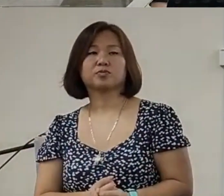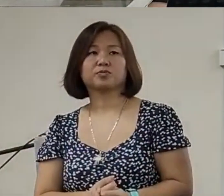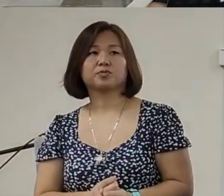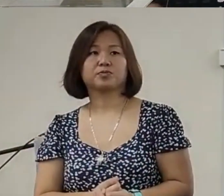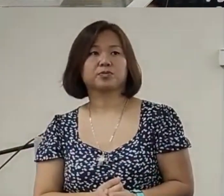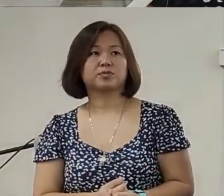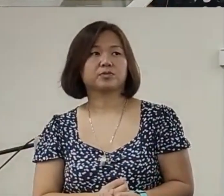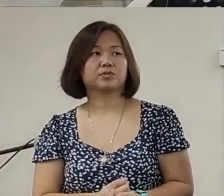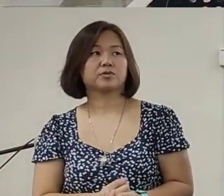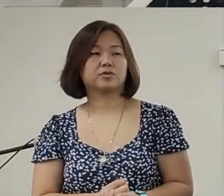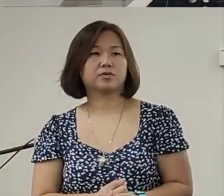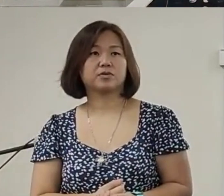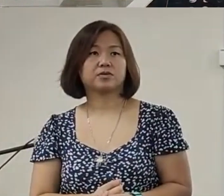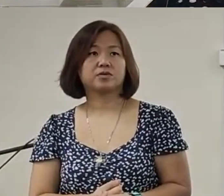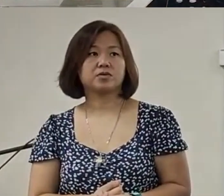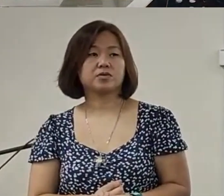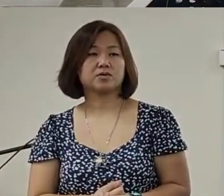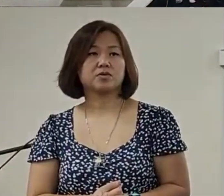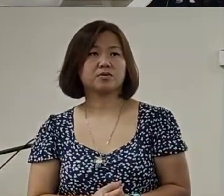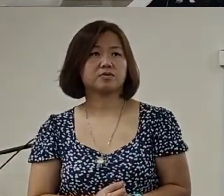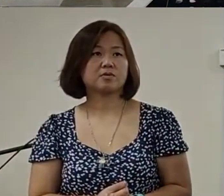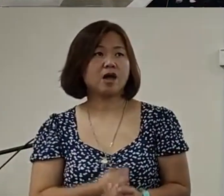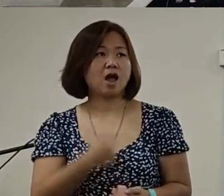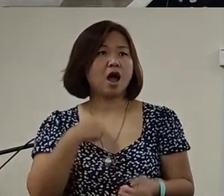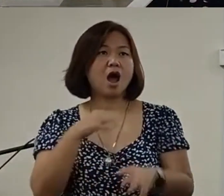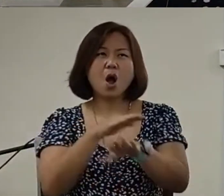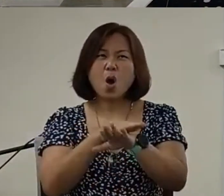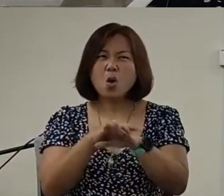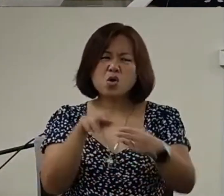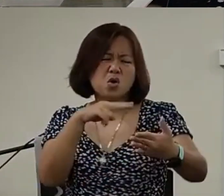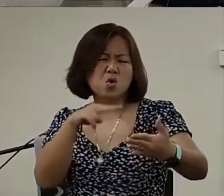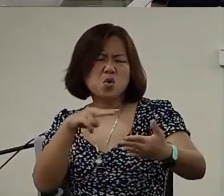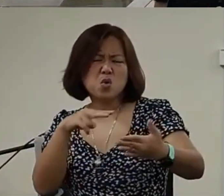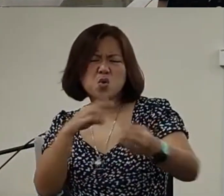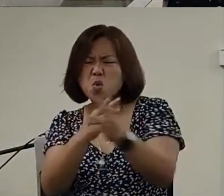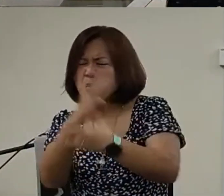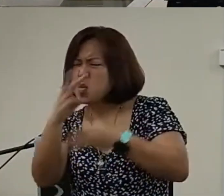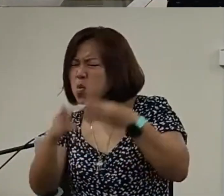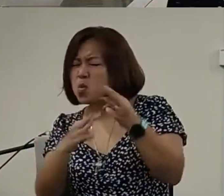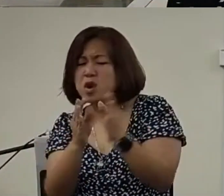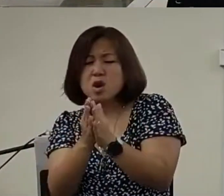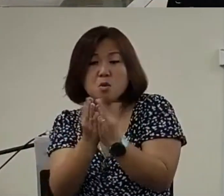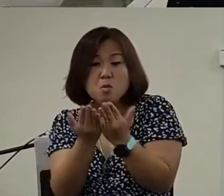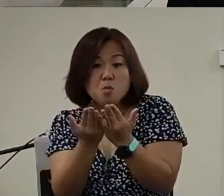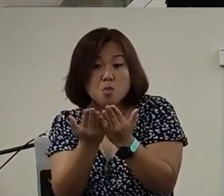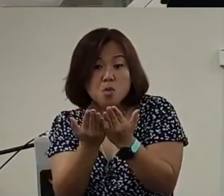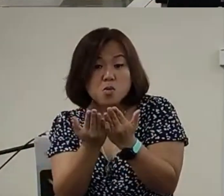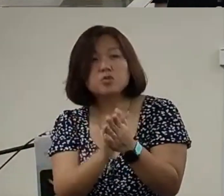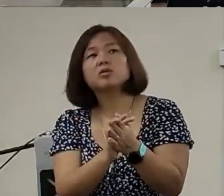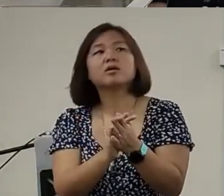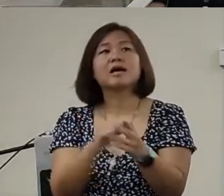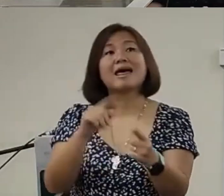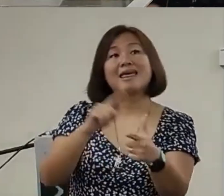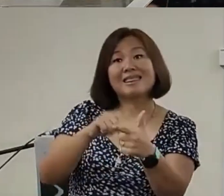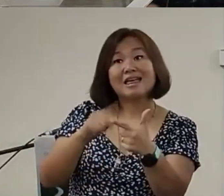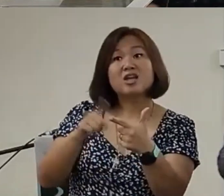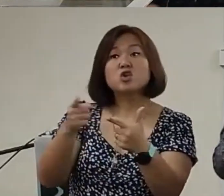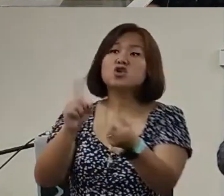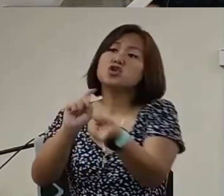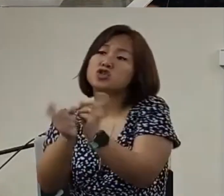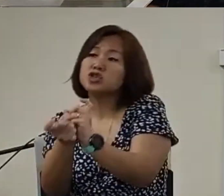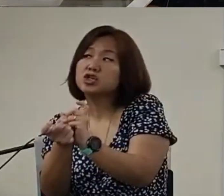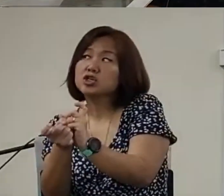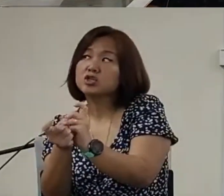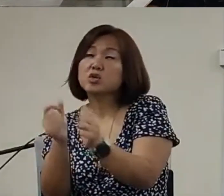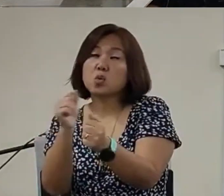engage myself in all these worldly books the worldly medias let's say okay then you got to replace it something